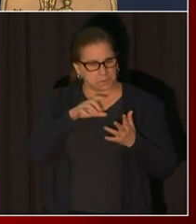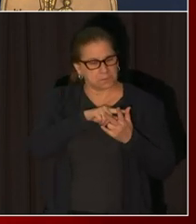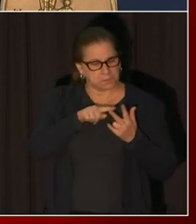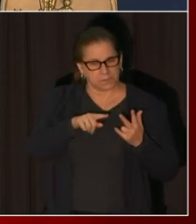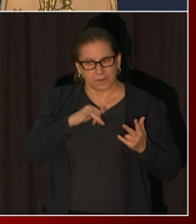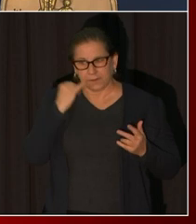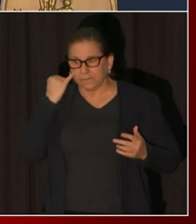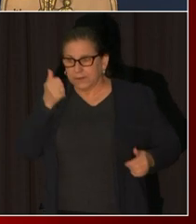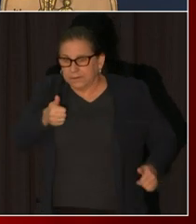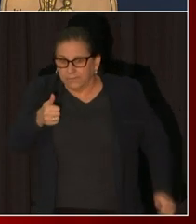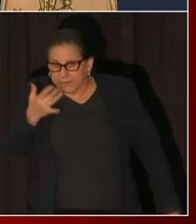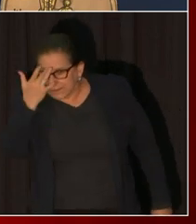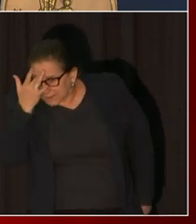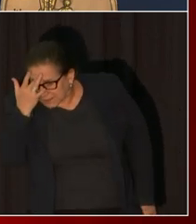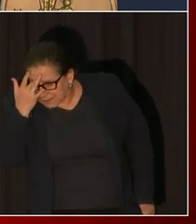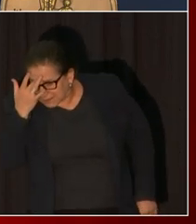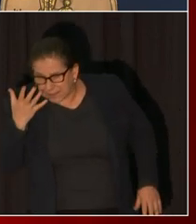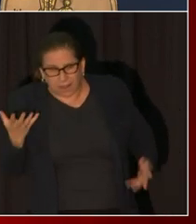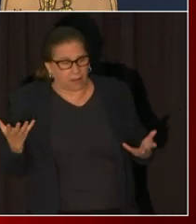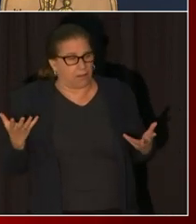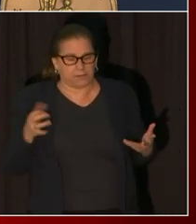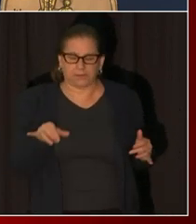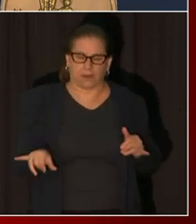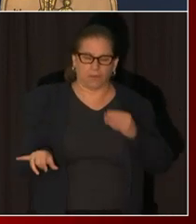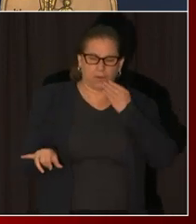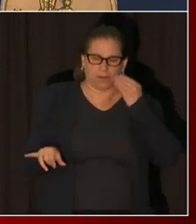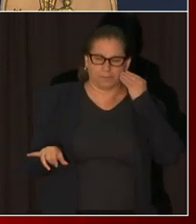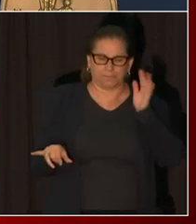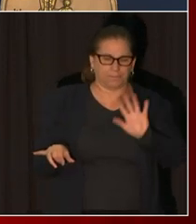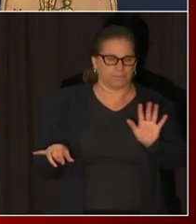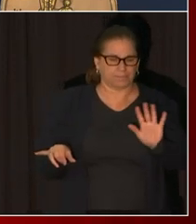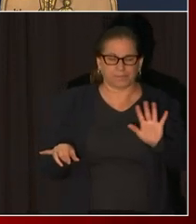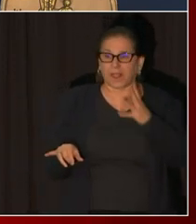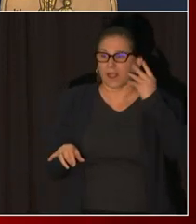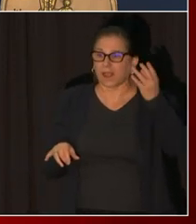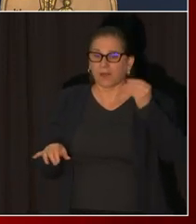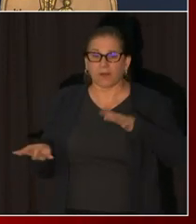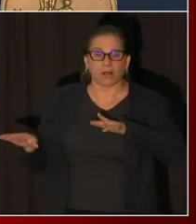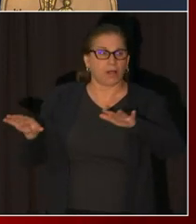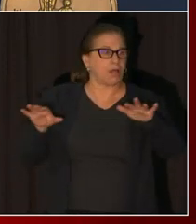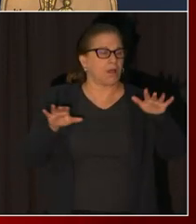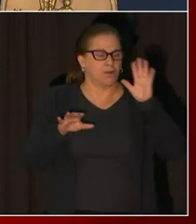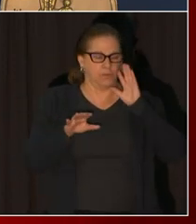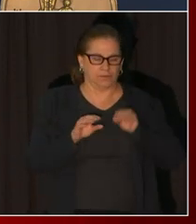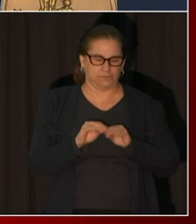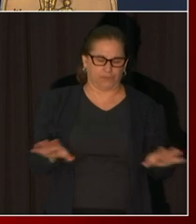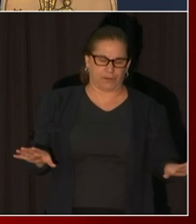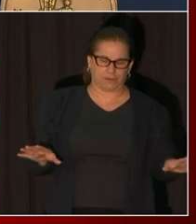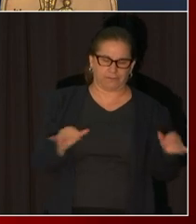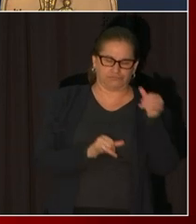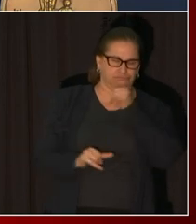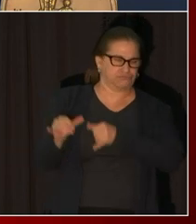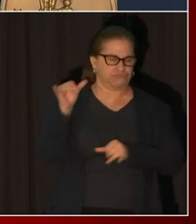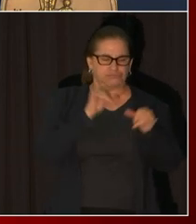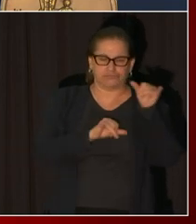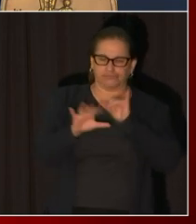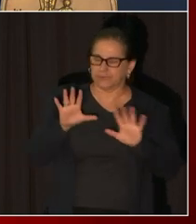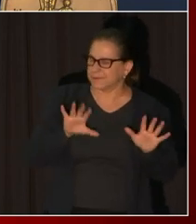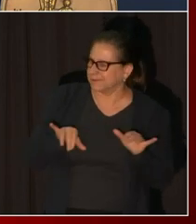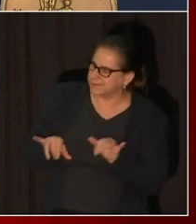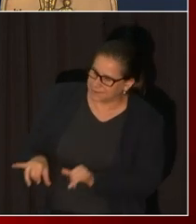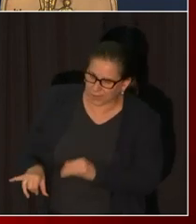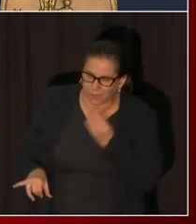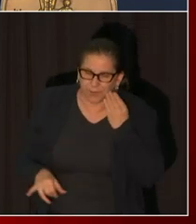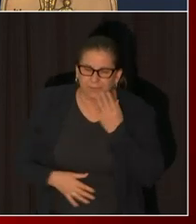works if you're you're out sick and spreading the virus. So please wear a mask.